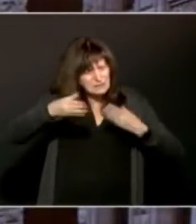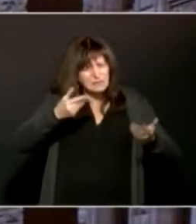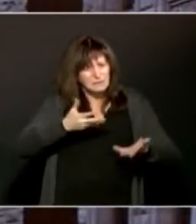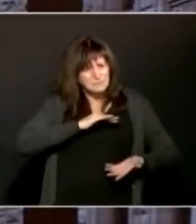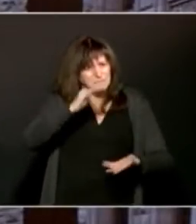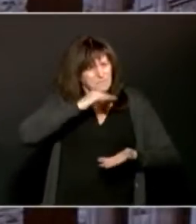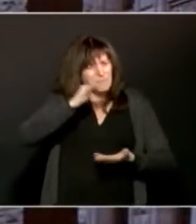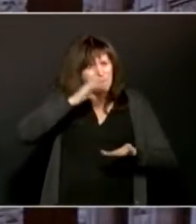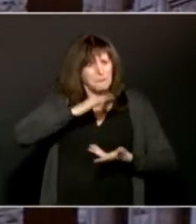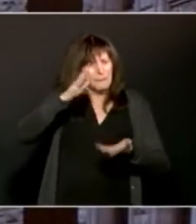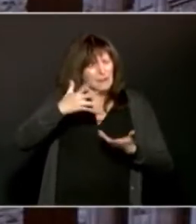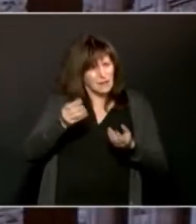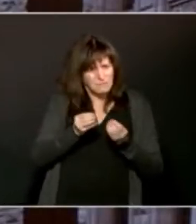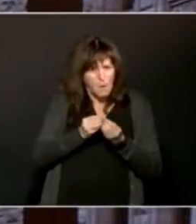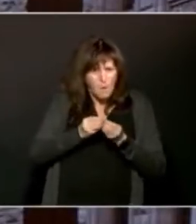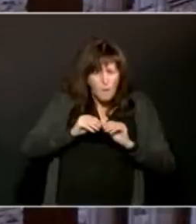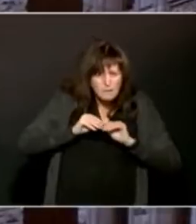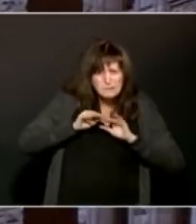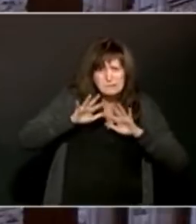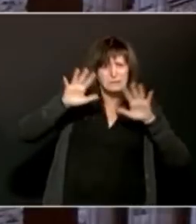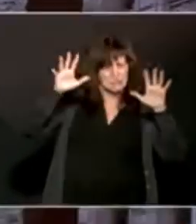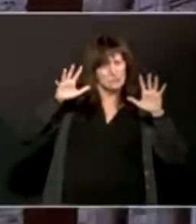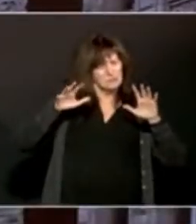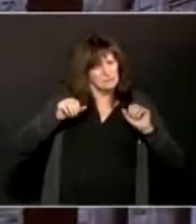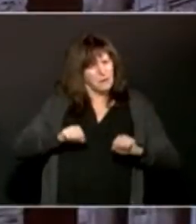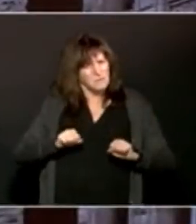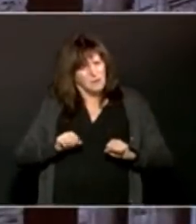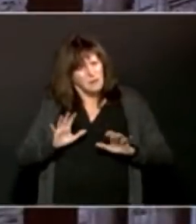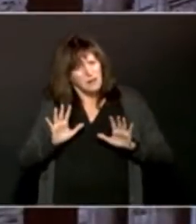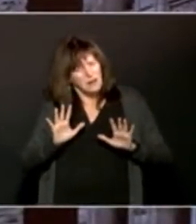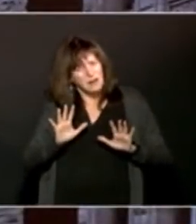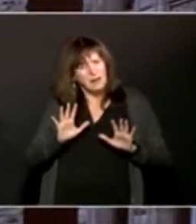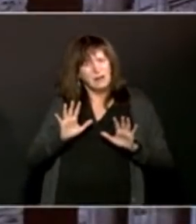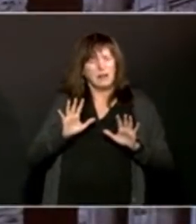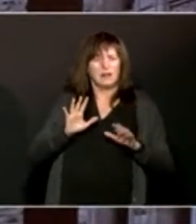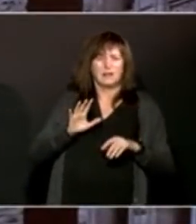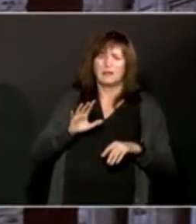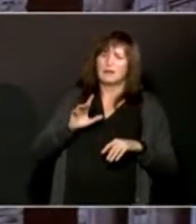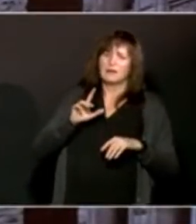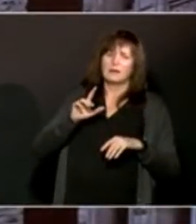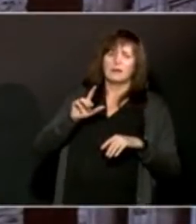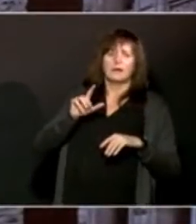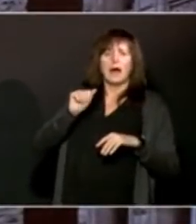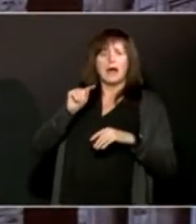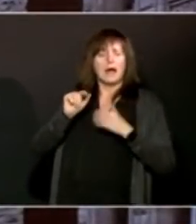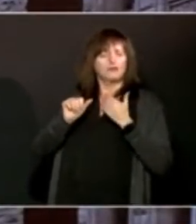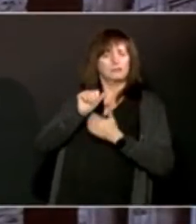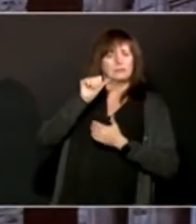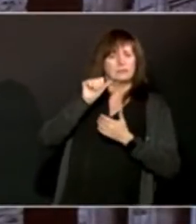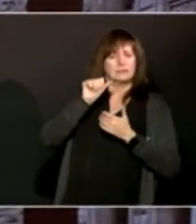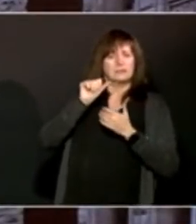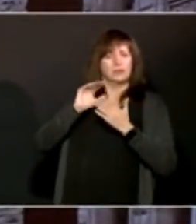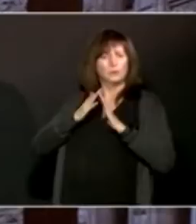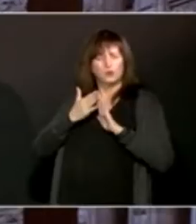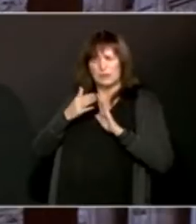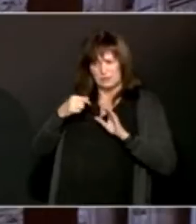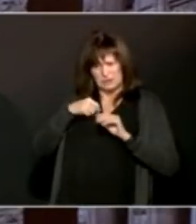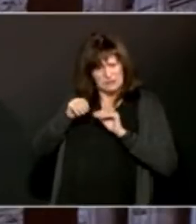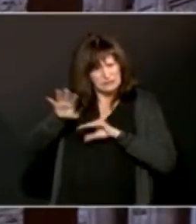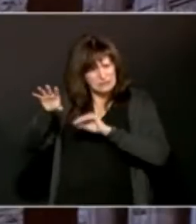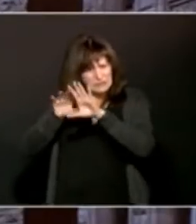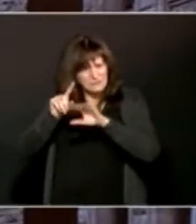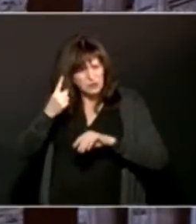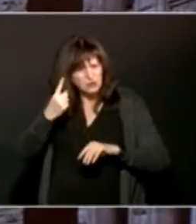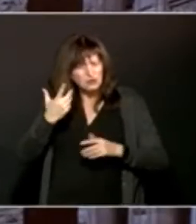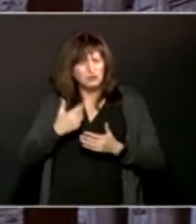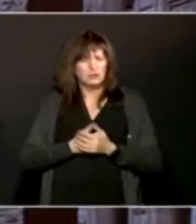and sooner and we'd like to work through our vulnerable populations. The one aspect we have already we know that our mRNA vaccines are